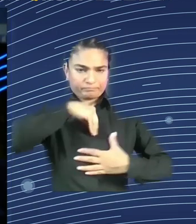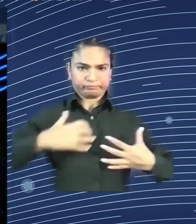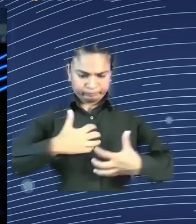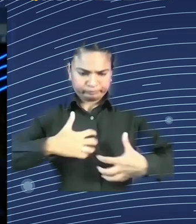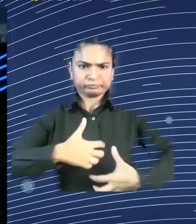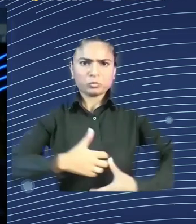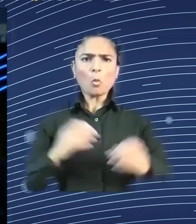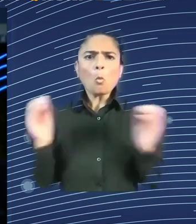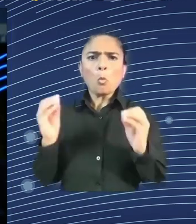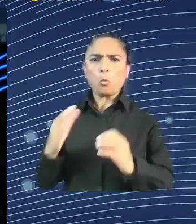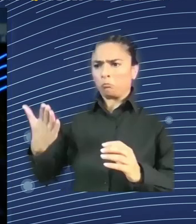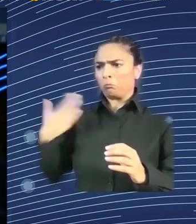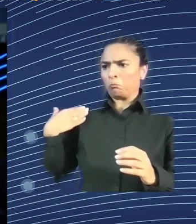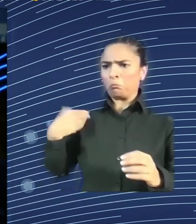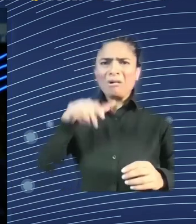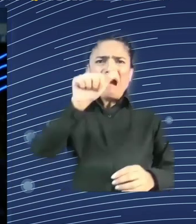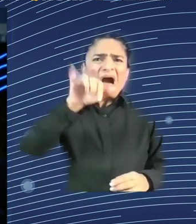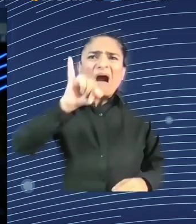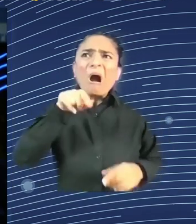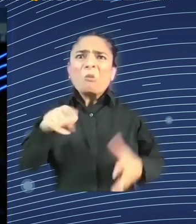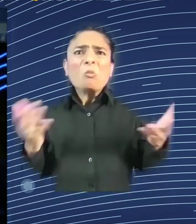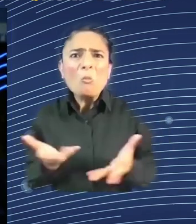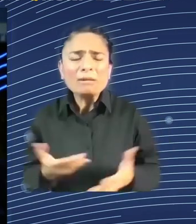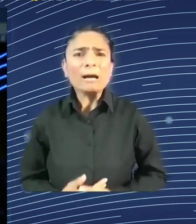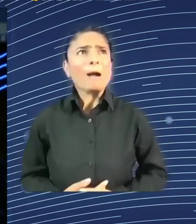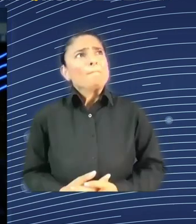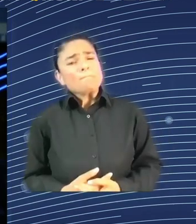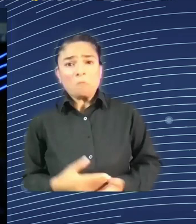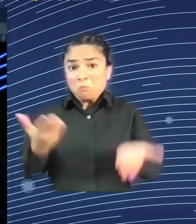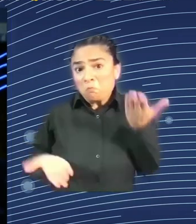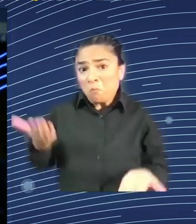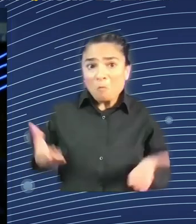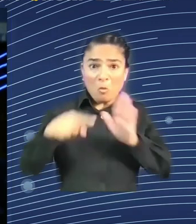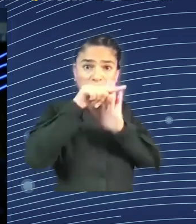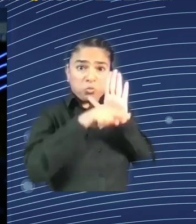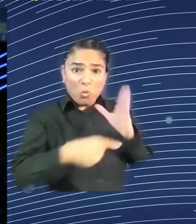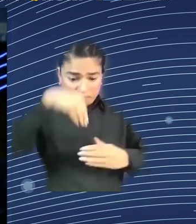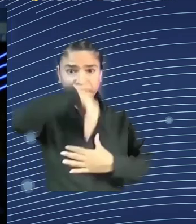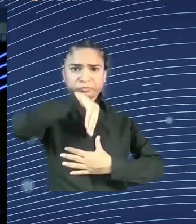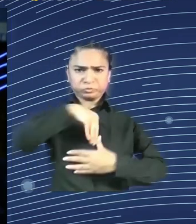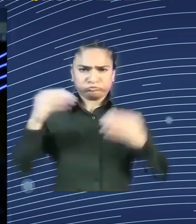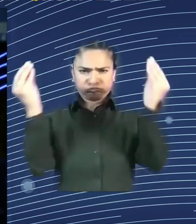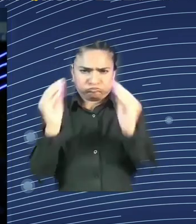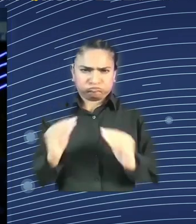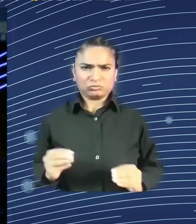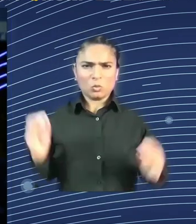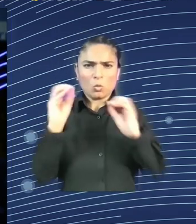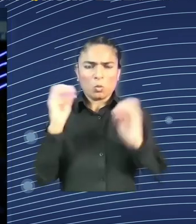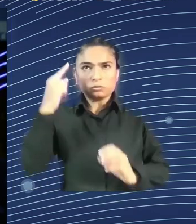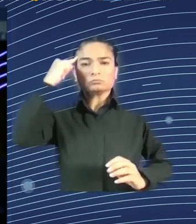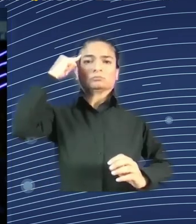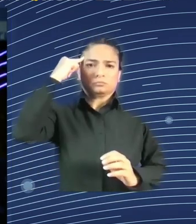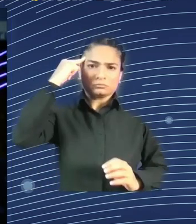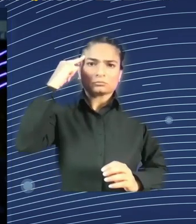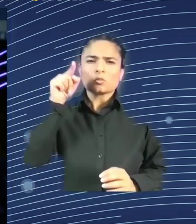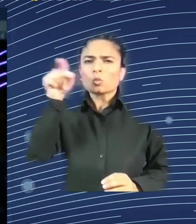we'll ask your slightly more famous cousin, ChatGPT, about that. ChatGPT, in give and take 30 words.